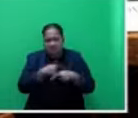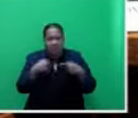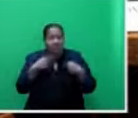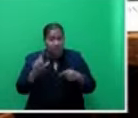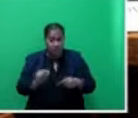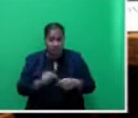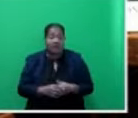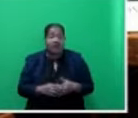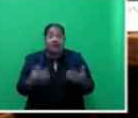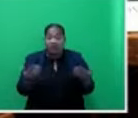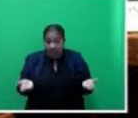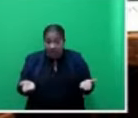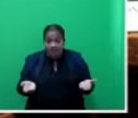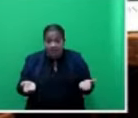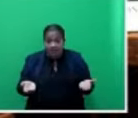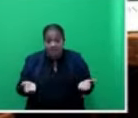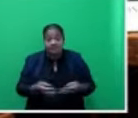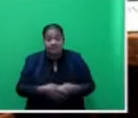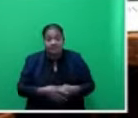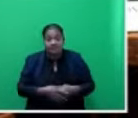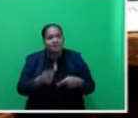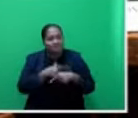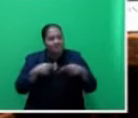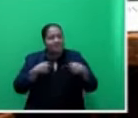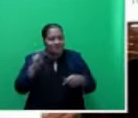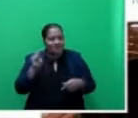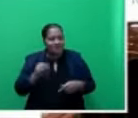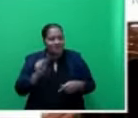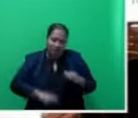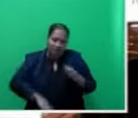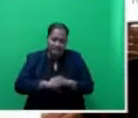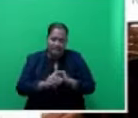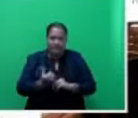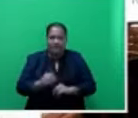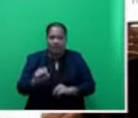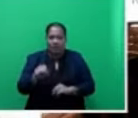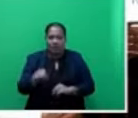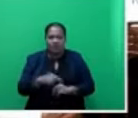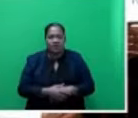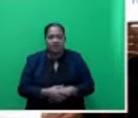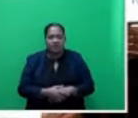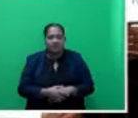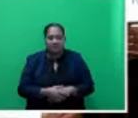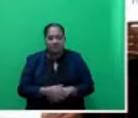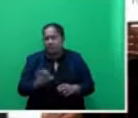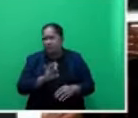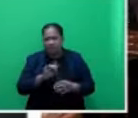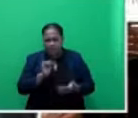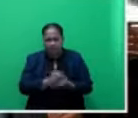However, however, Mr. Speaker, sir, we need to fully utilise that. Instead of properly building another